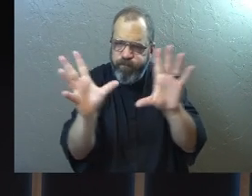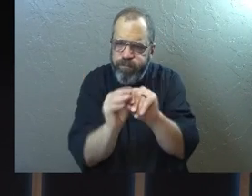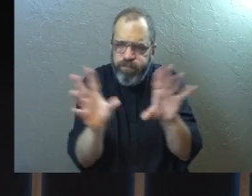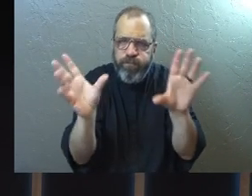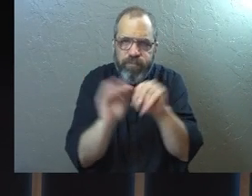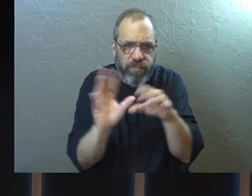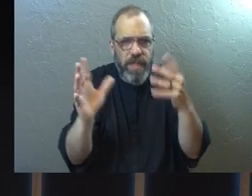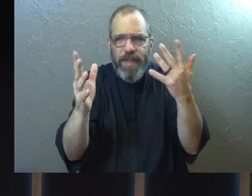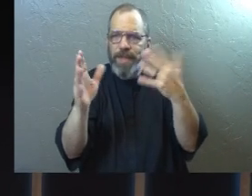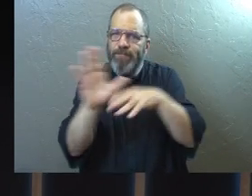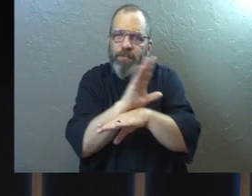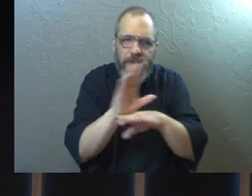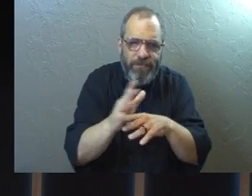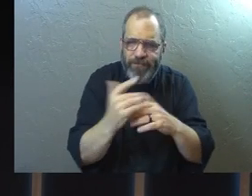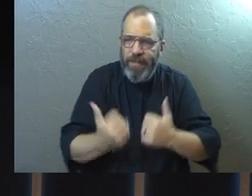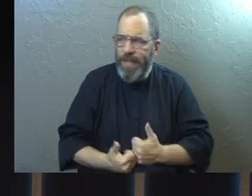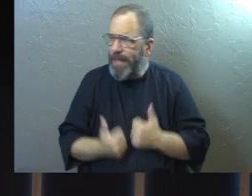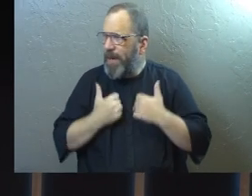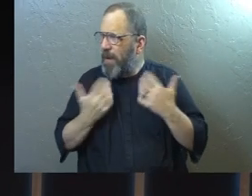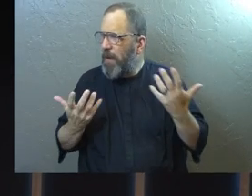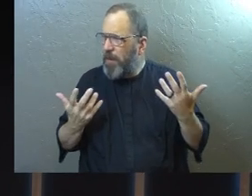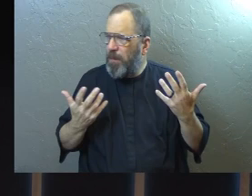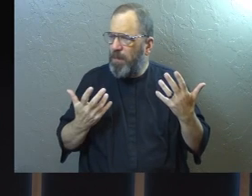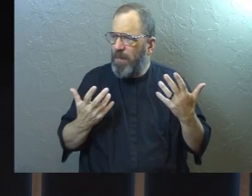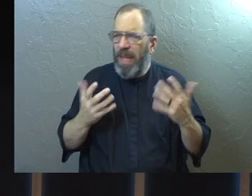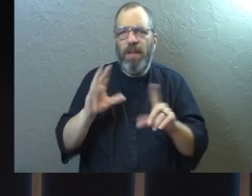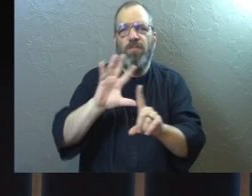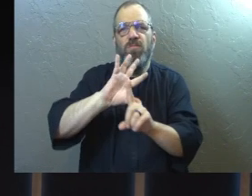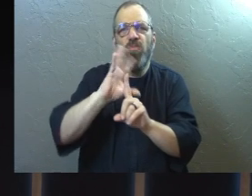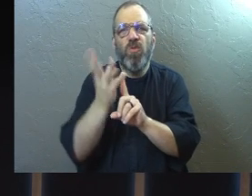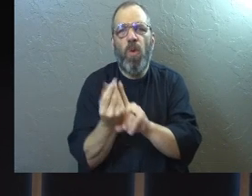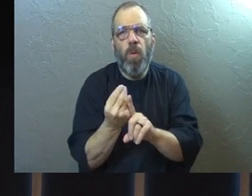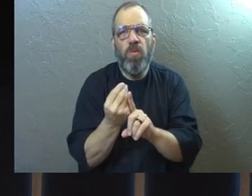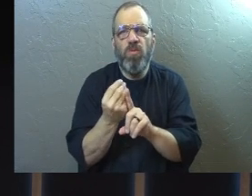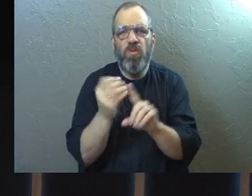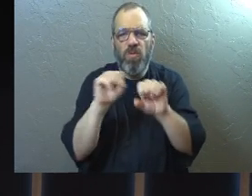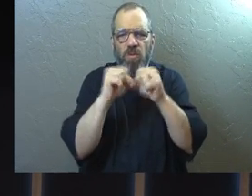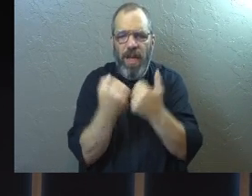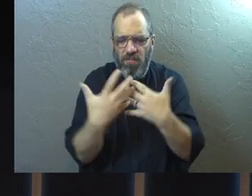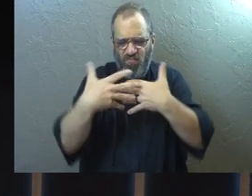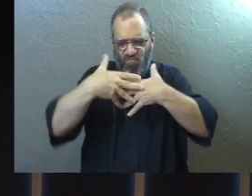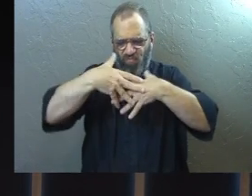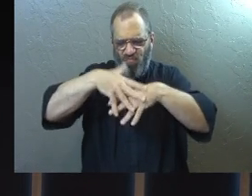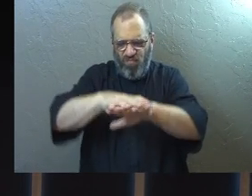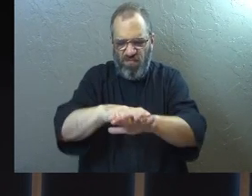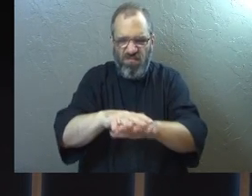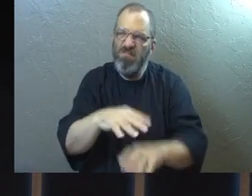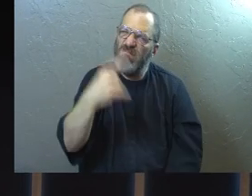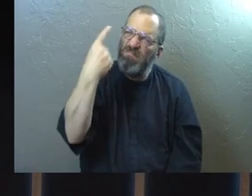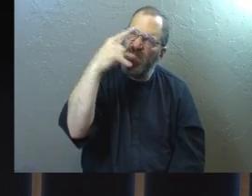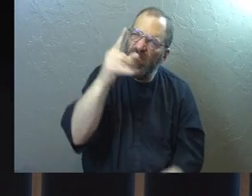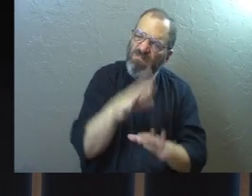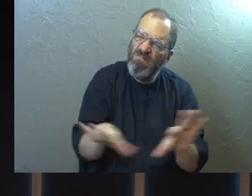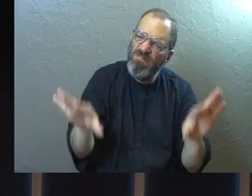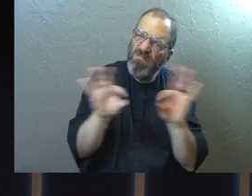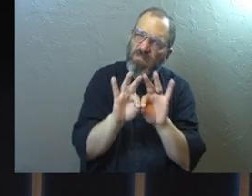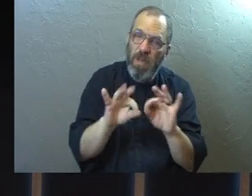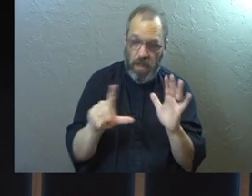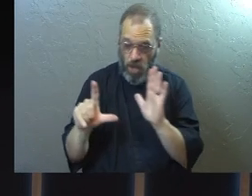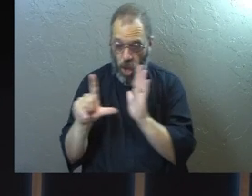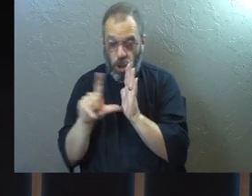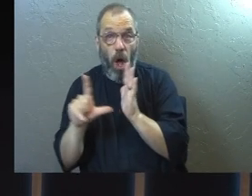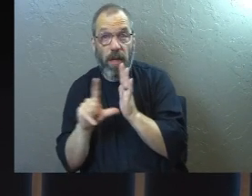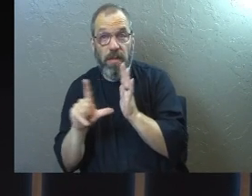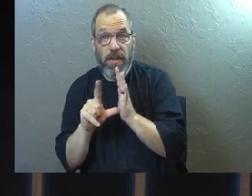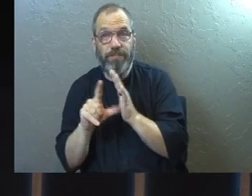Ephesus and they lived there. It was a, it was a cultural societal melting pot. Now, why is that important? Because Lawton